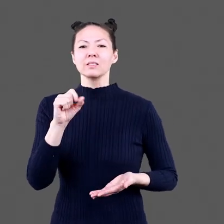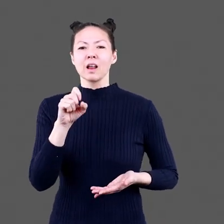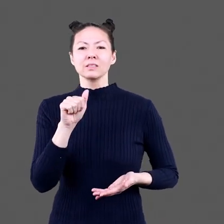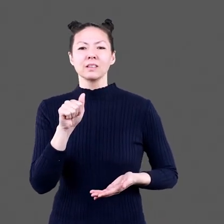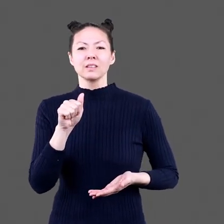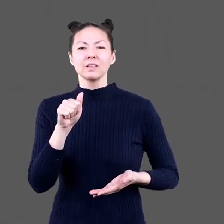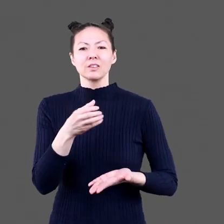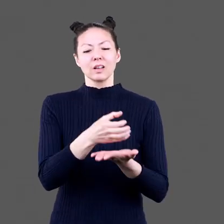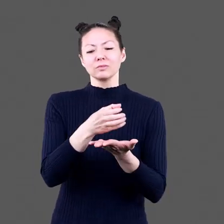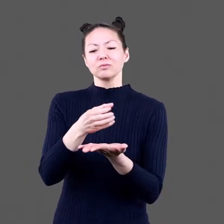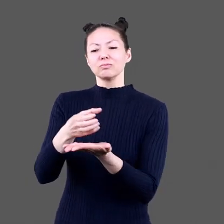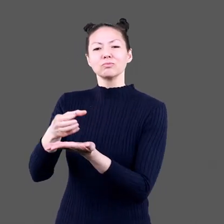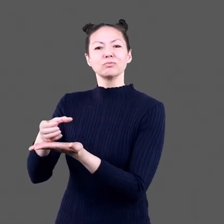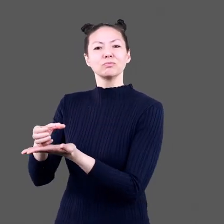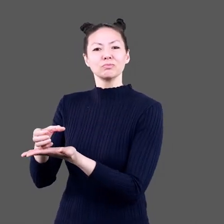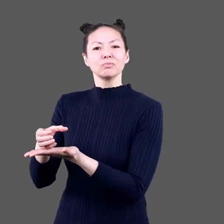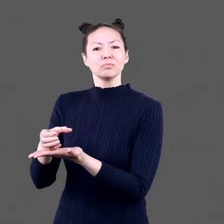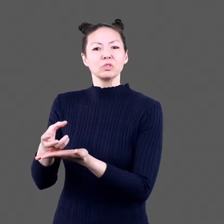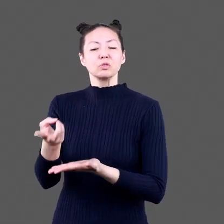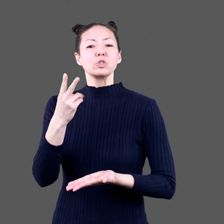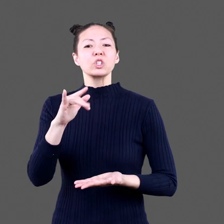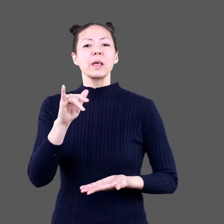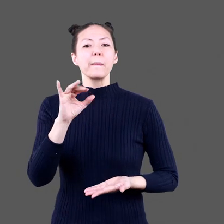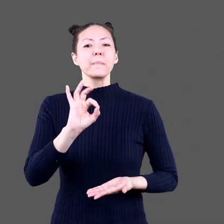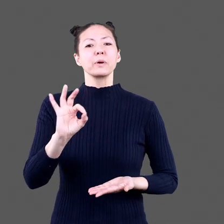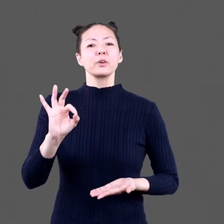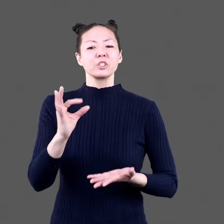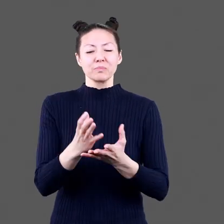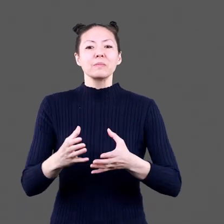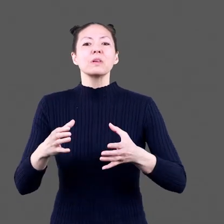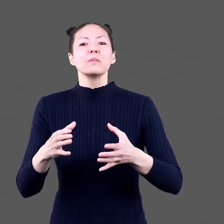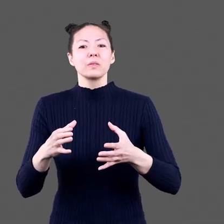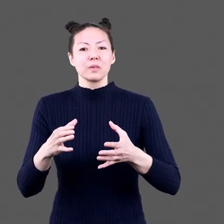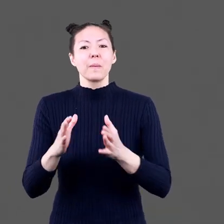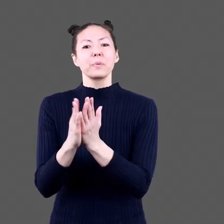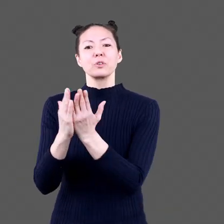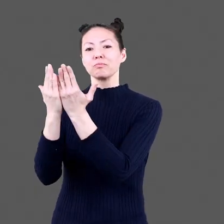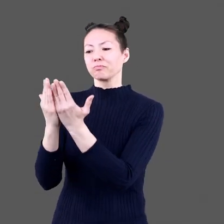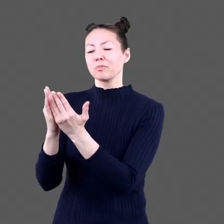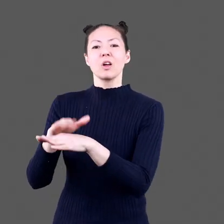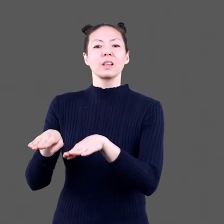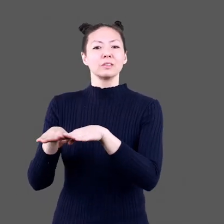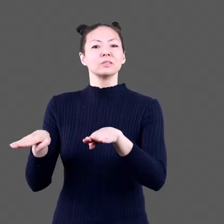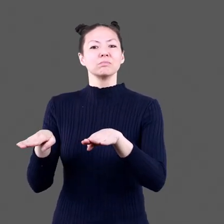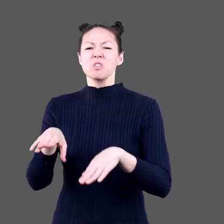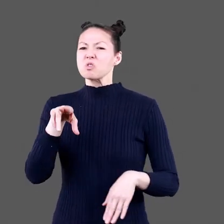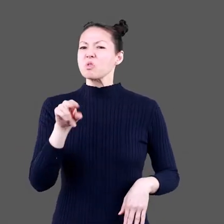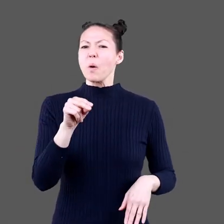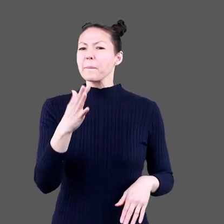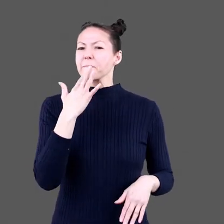salsa jars rest on the counter Two chili peppers lie near the bowl An open book stands on the counter